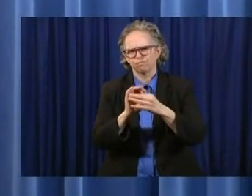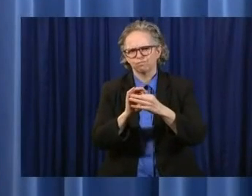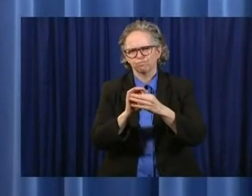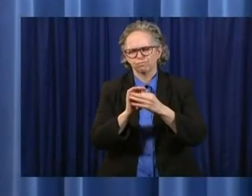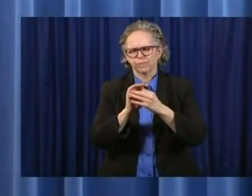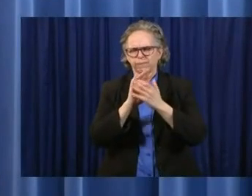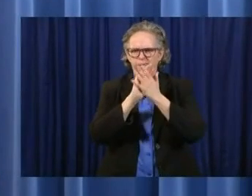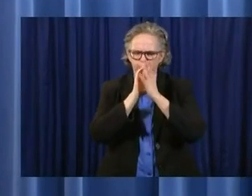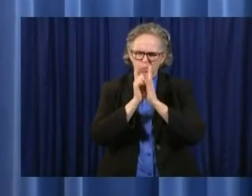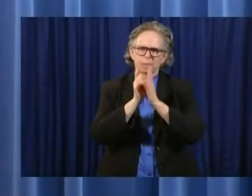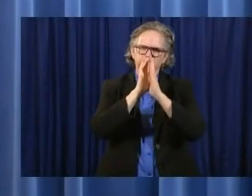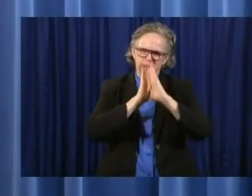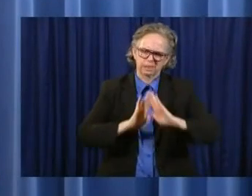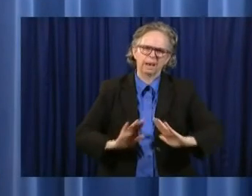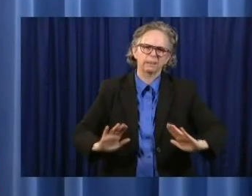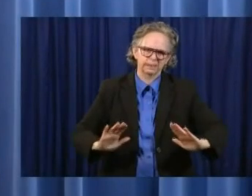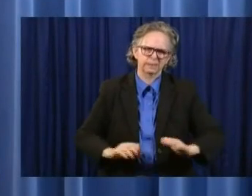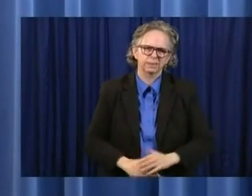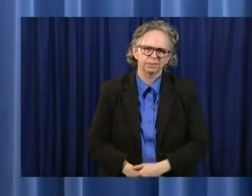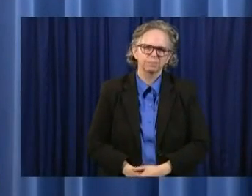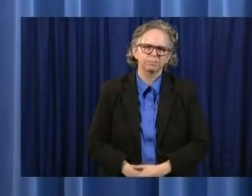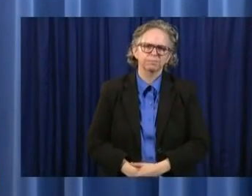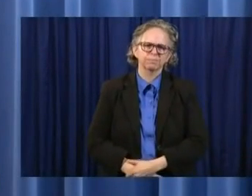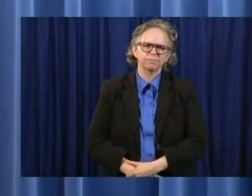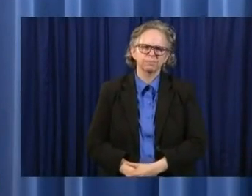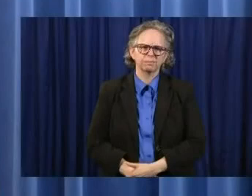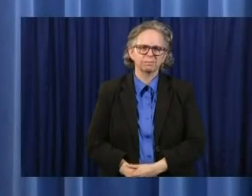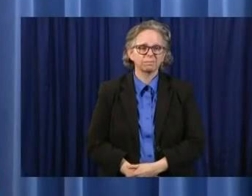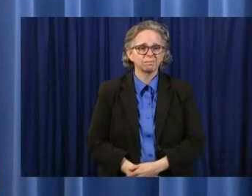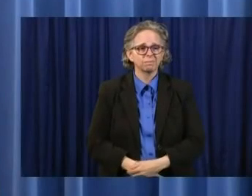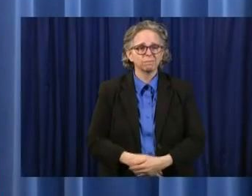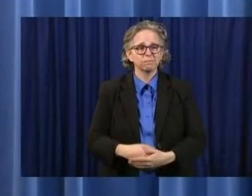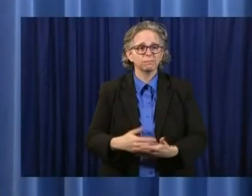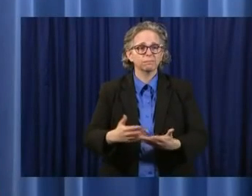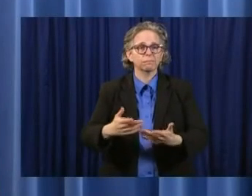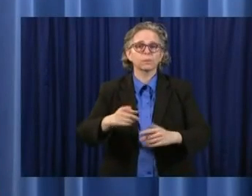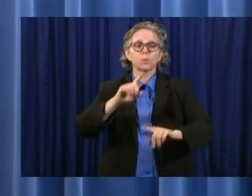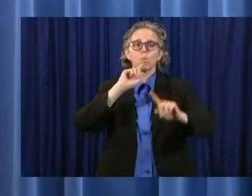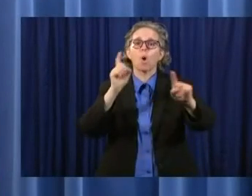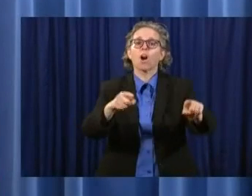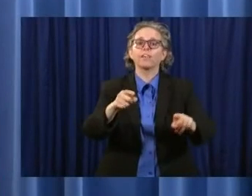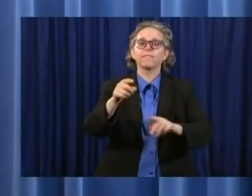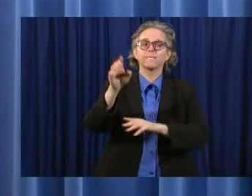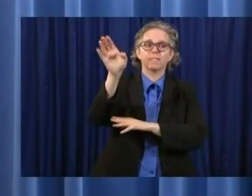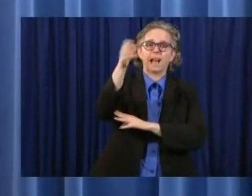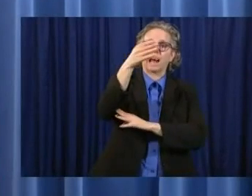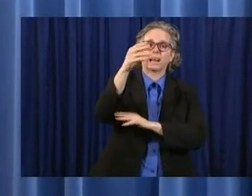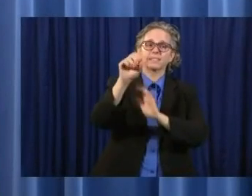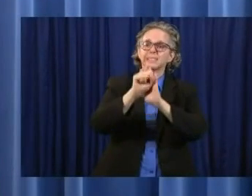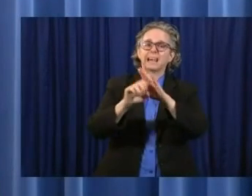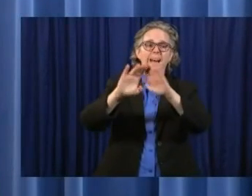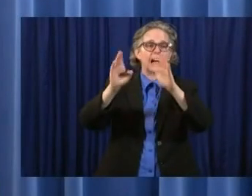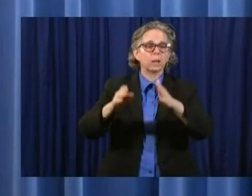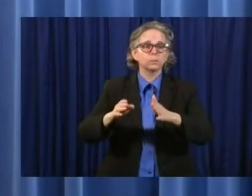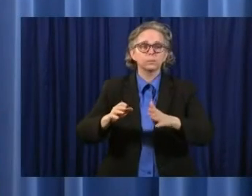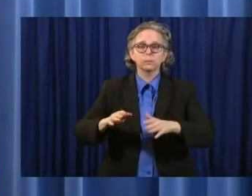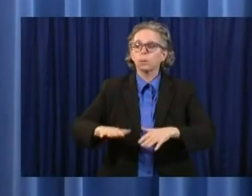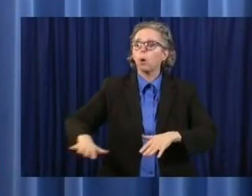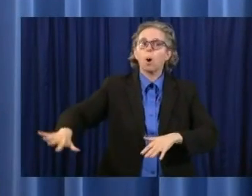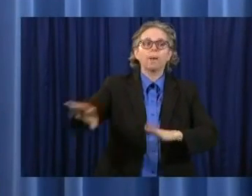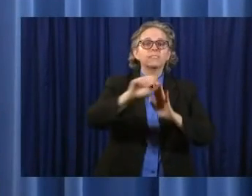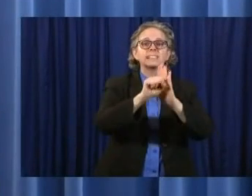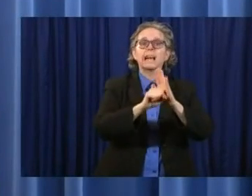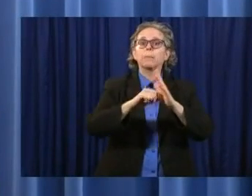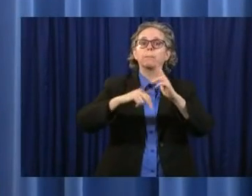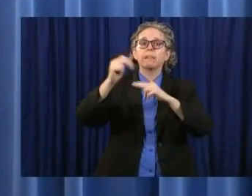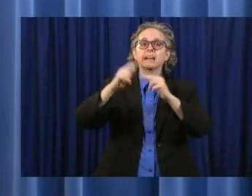I ordered that the flags at the Statehouse and all state buildings go to